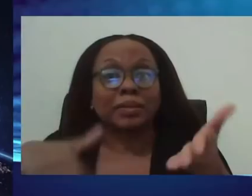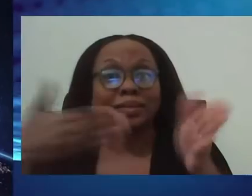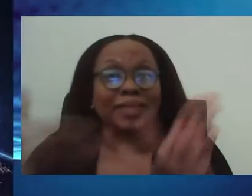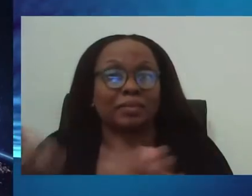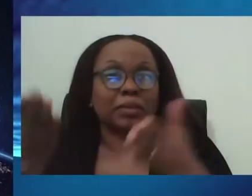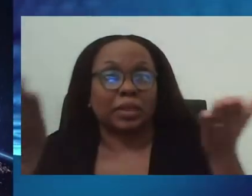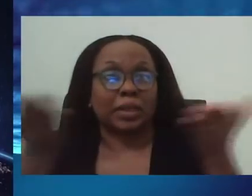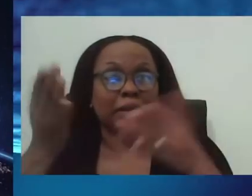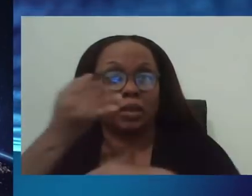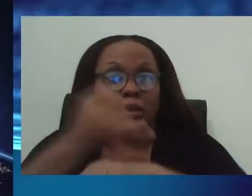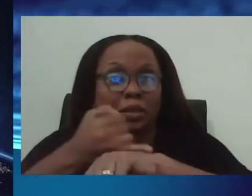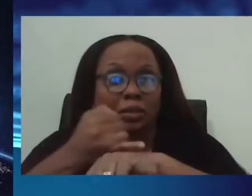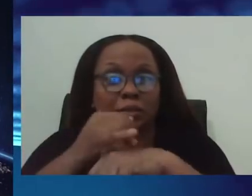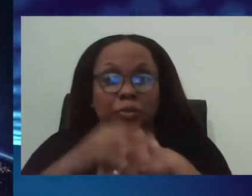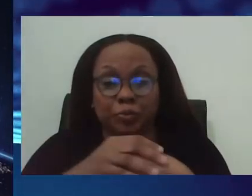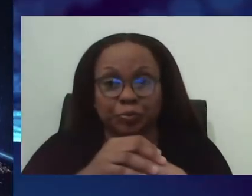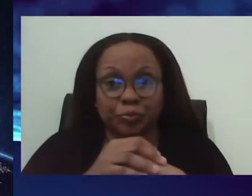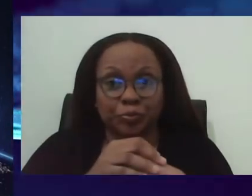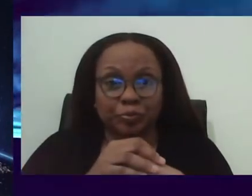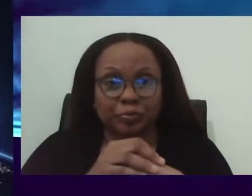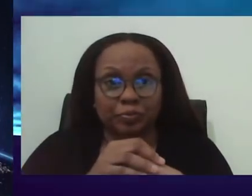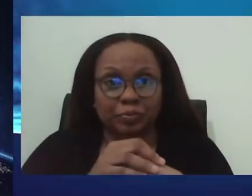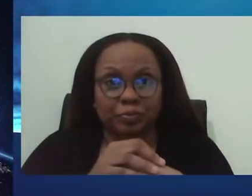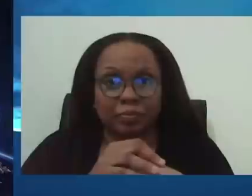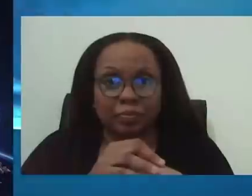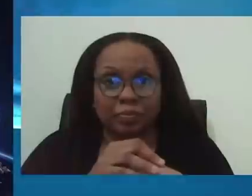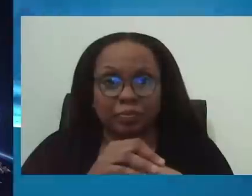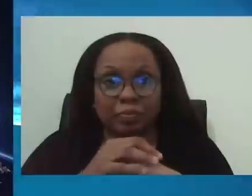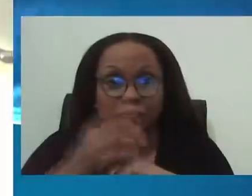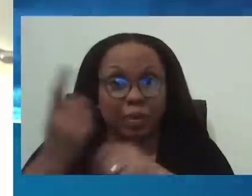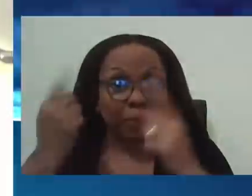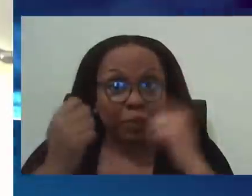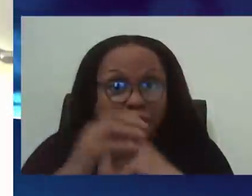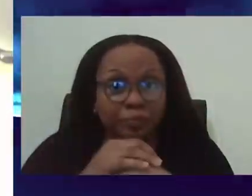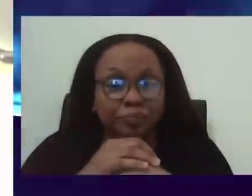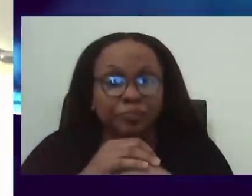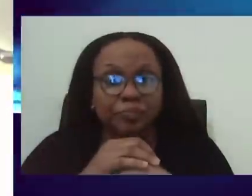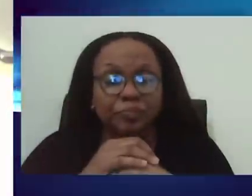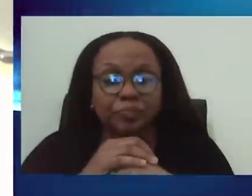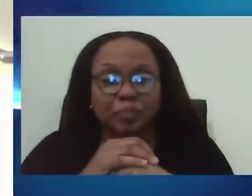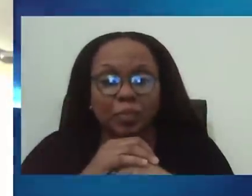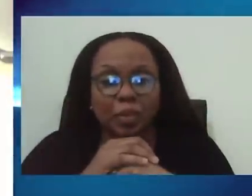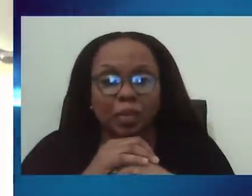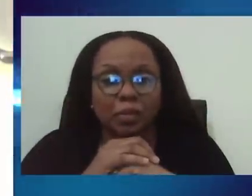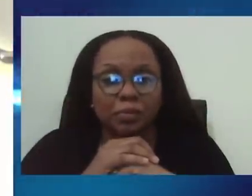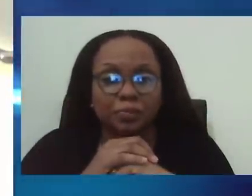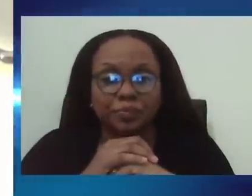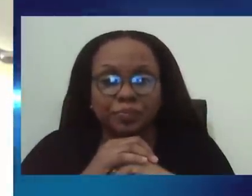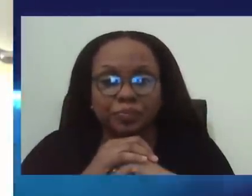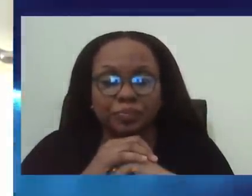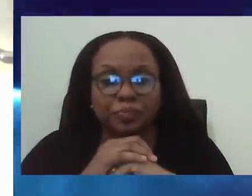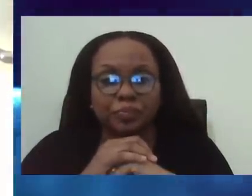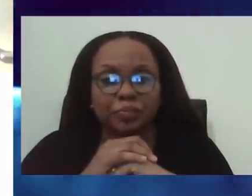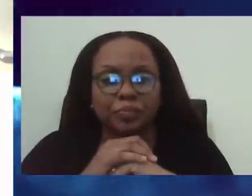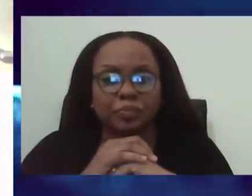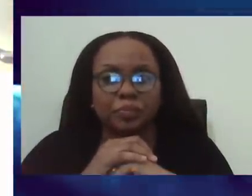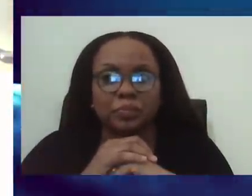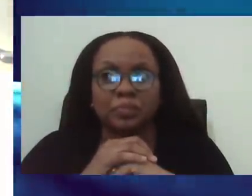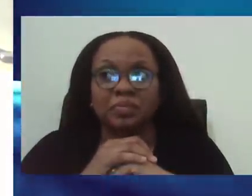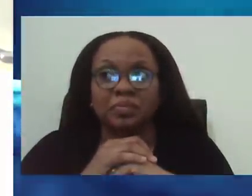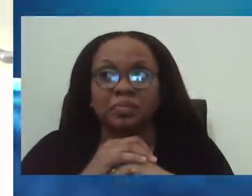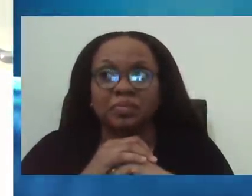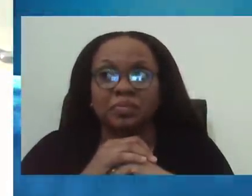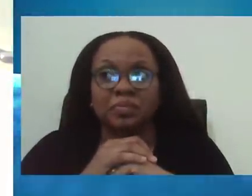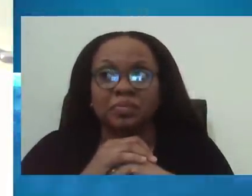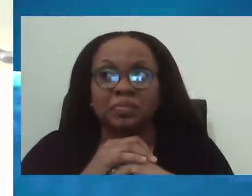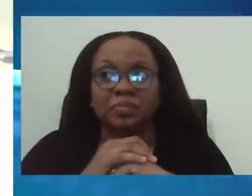Any follow-up question? Just a quick follow-up for Dr. Granderson. I was wondering, have there